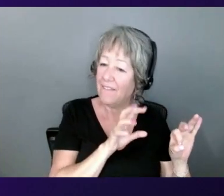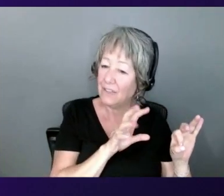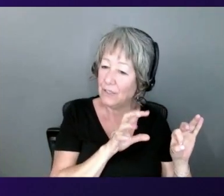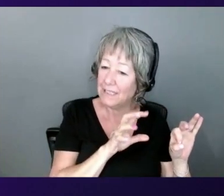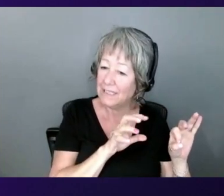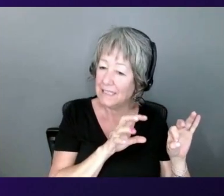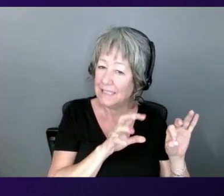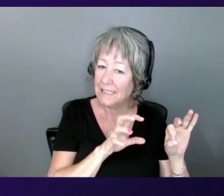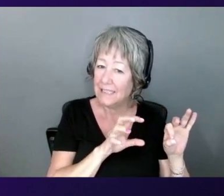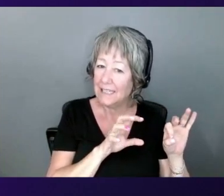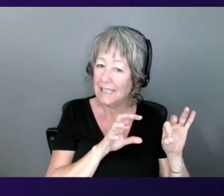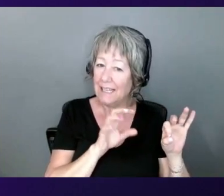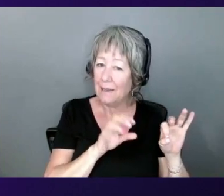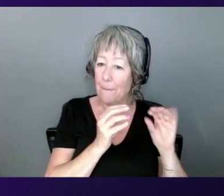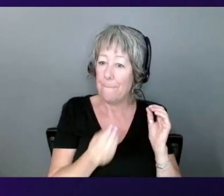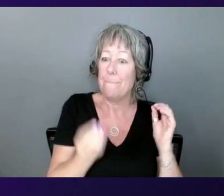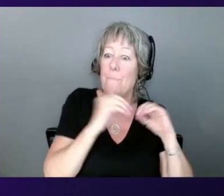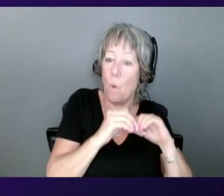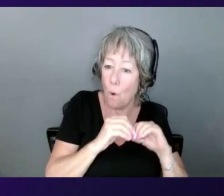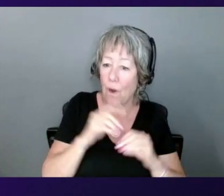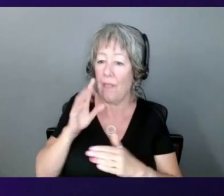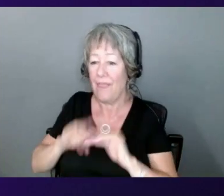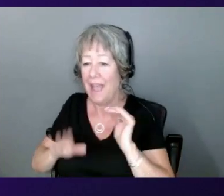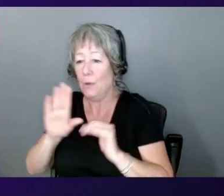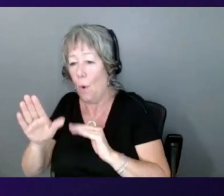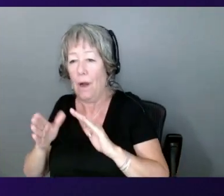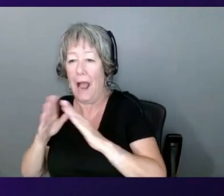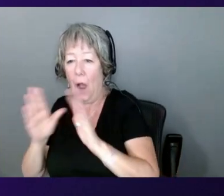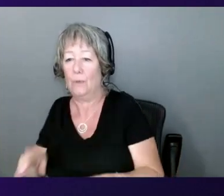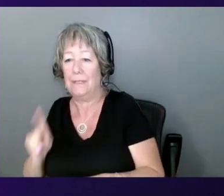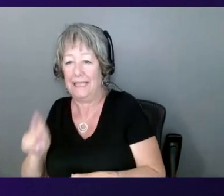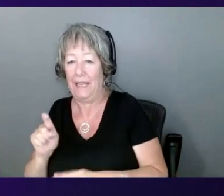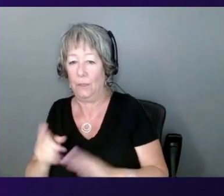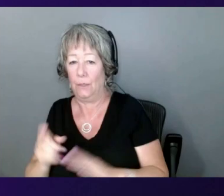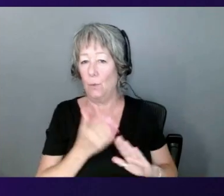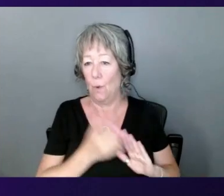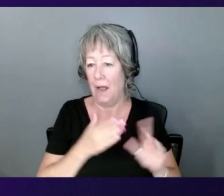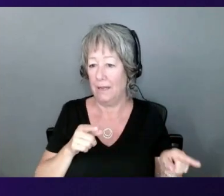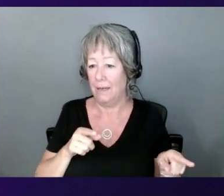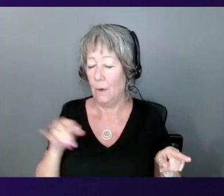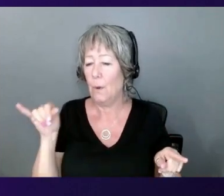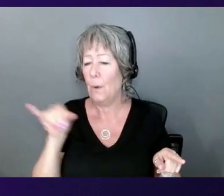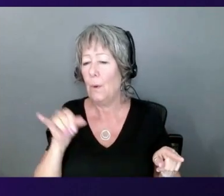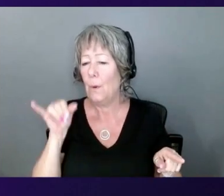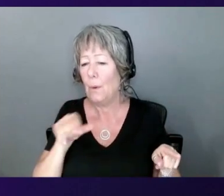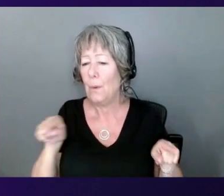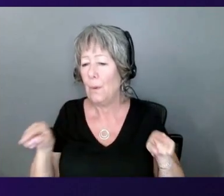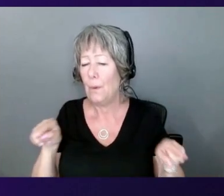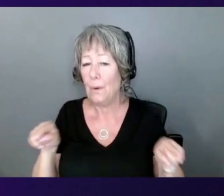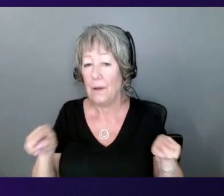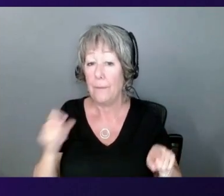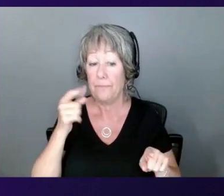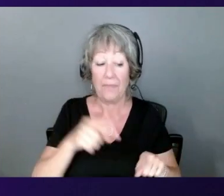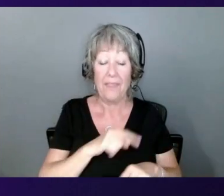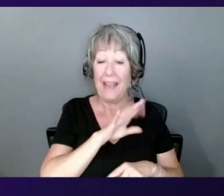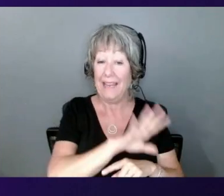500x of more water your house would need. And not only do they need 5x,